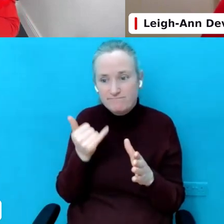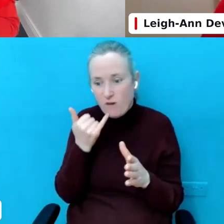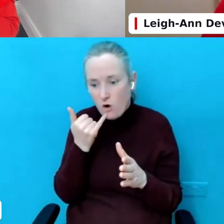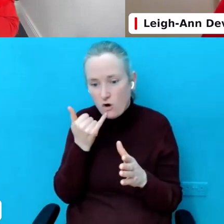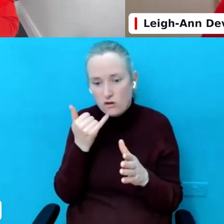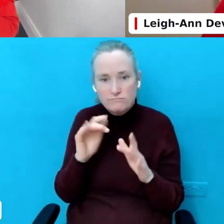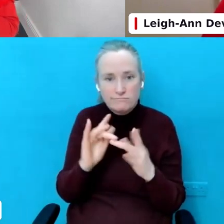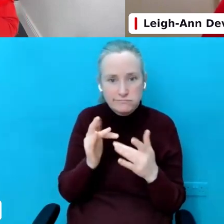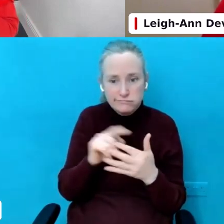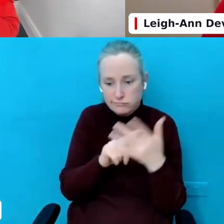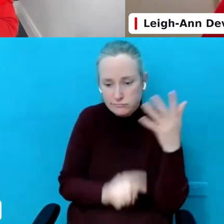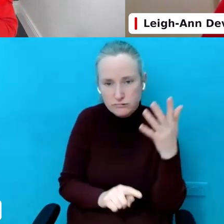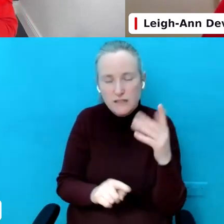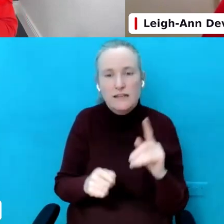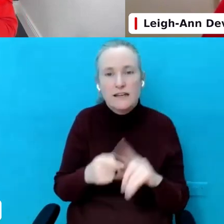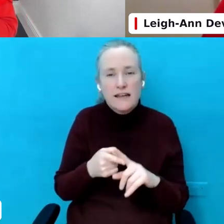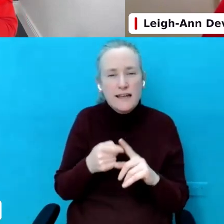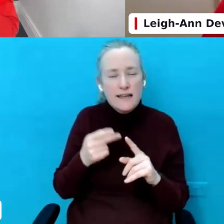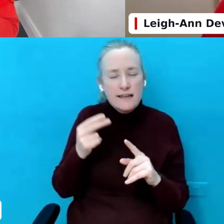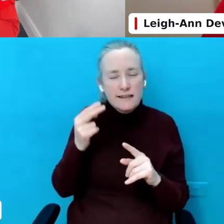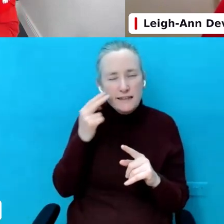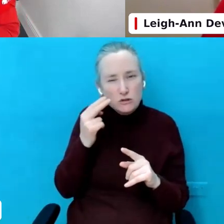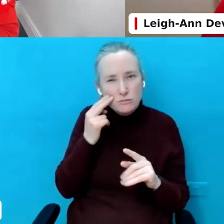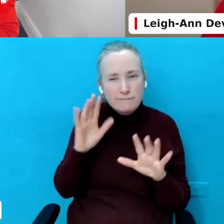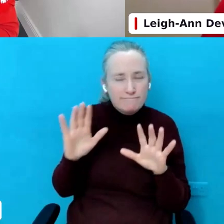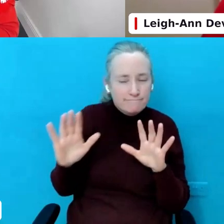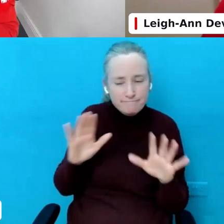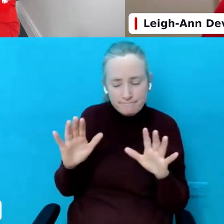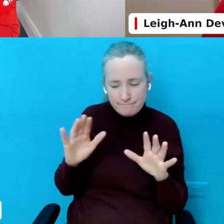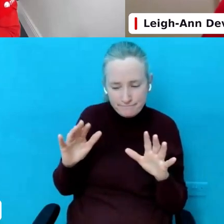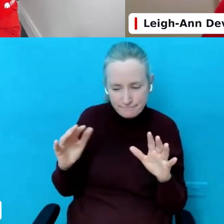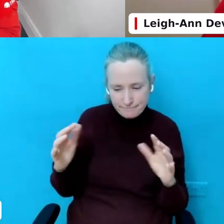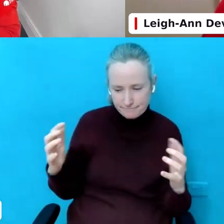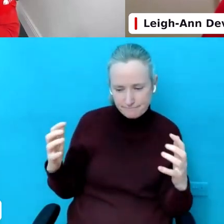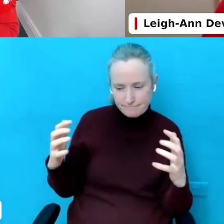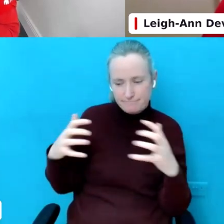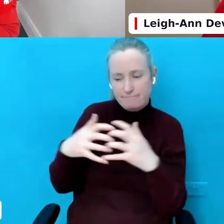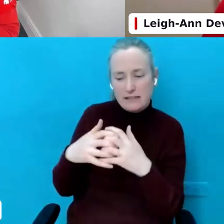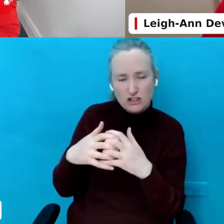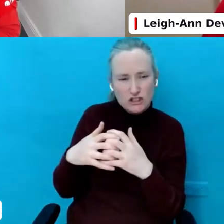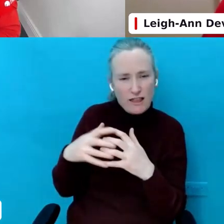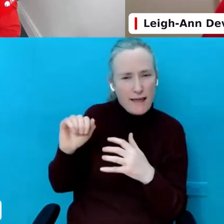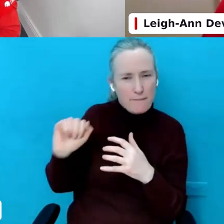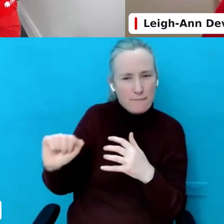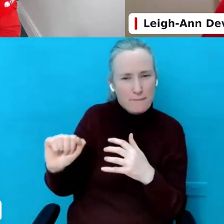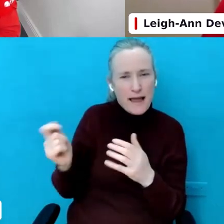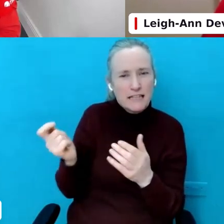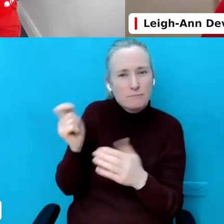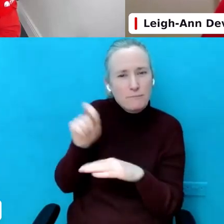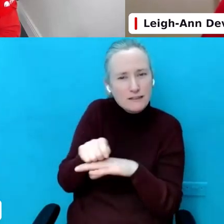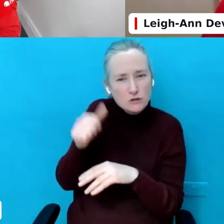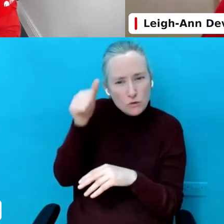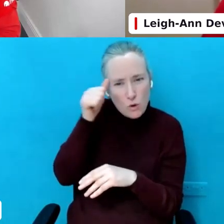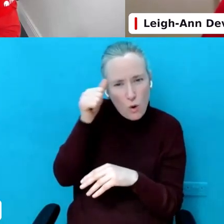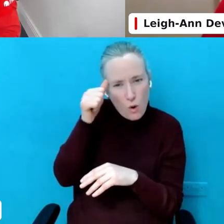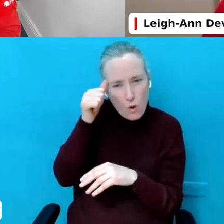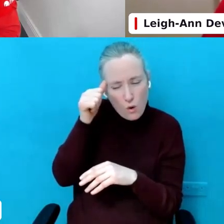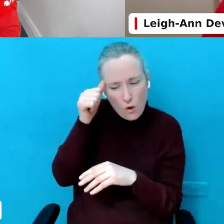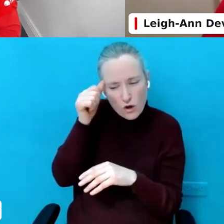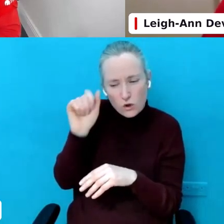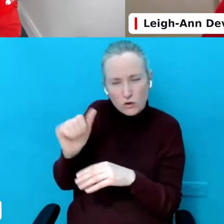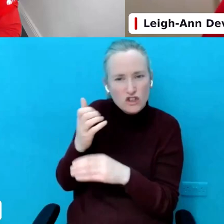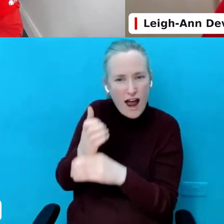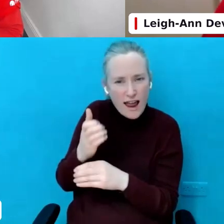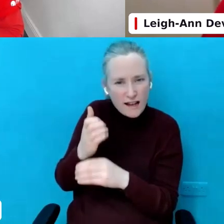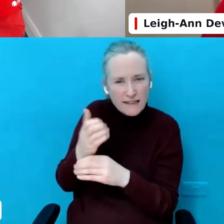be almost built to complement them as best you know how, as best you know your child. You know,